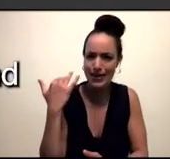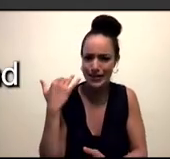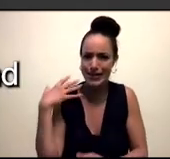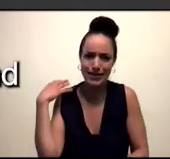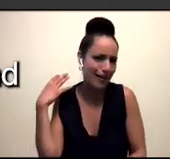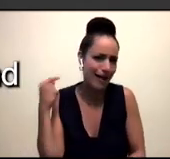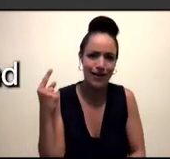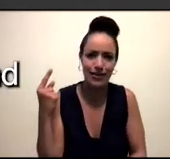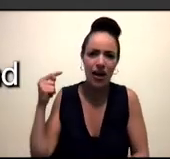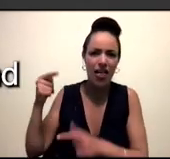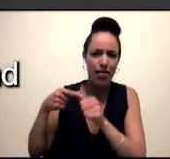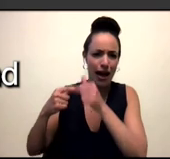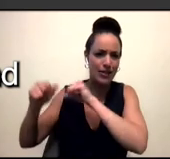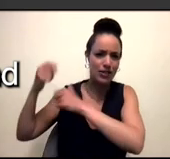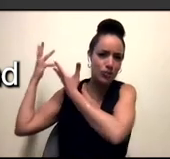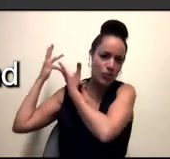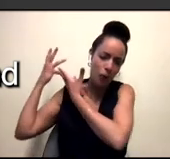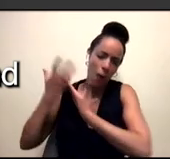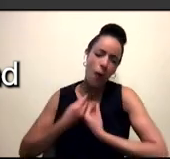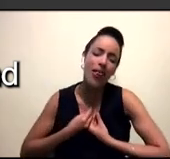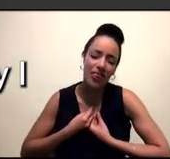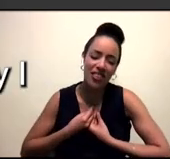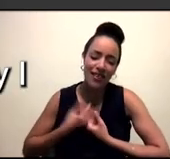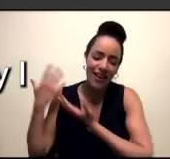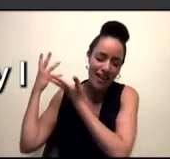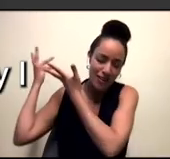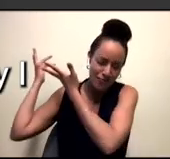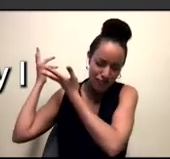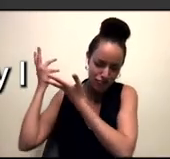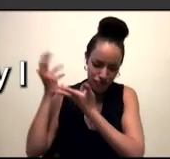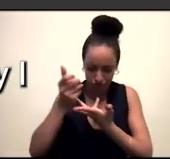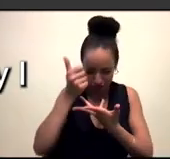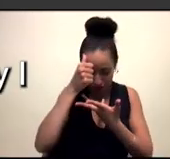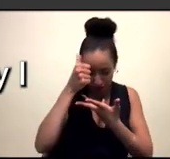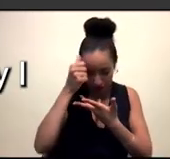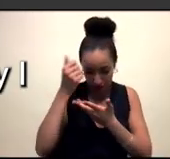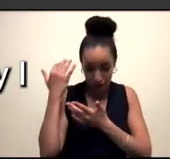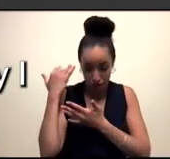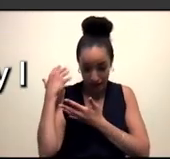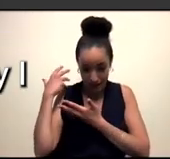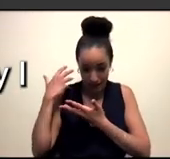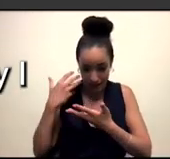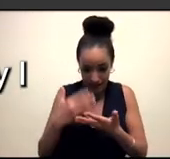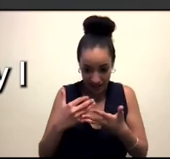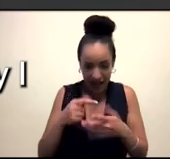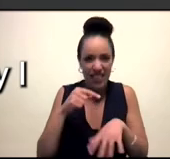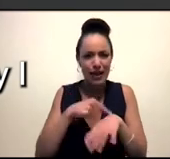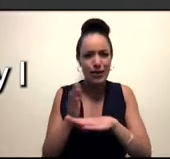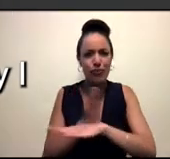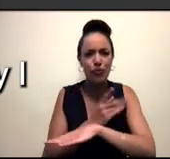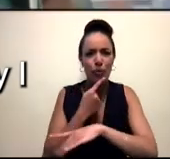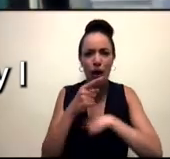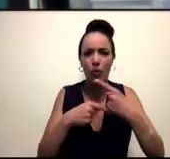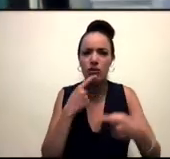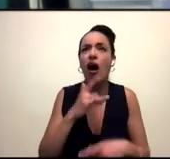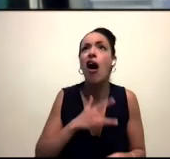to give a little bit of that knowledge and that presence. And so for so long, I think I operated in, oh, I feel so alone. I feel so alone. And I saw, and